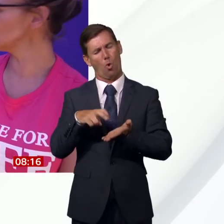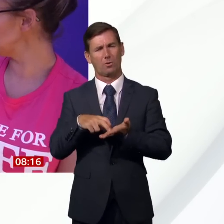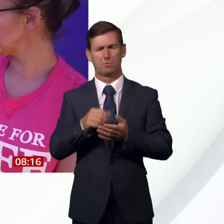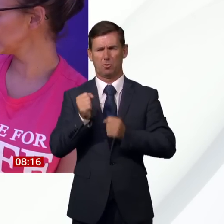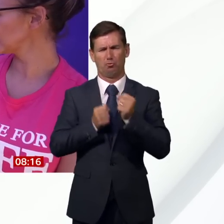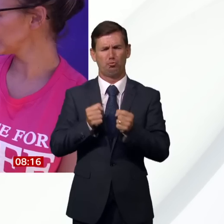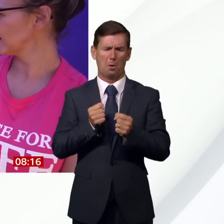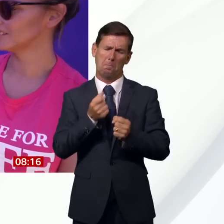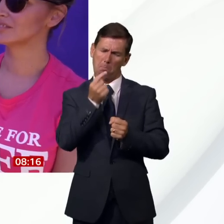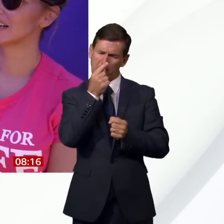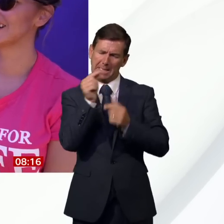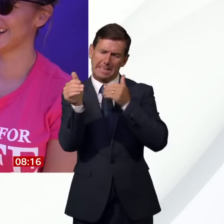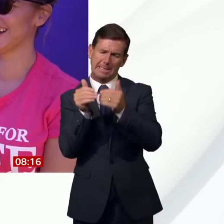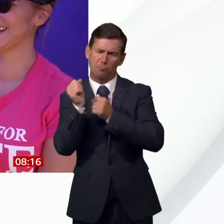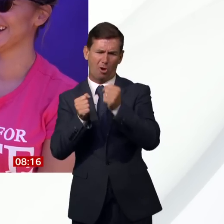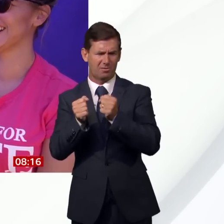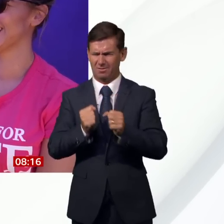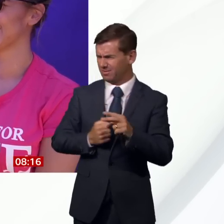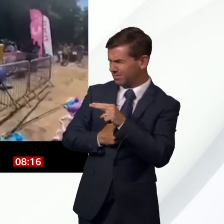times. Really? Yeah.